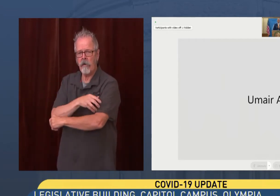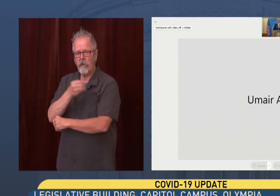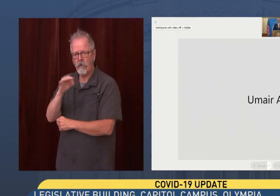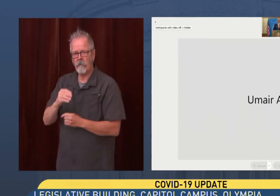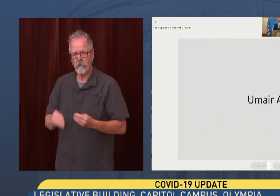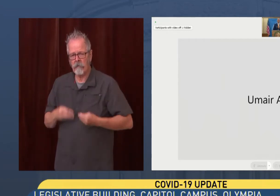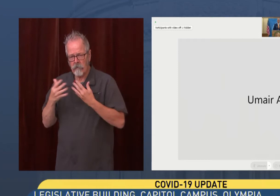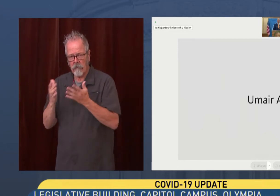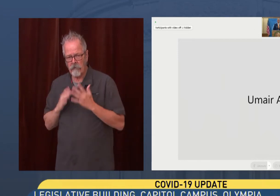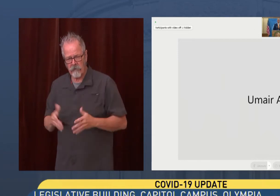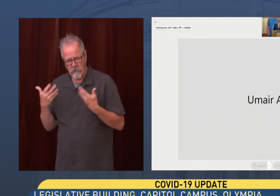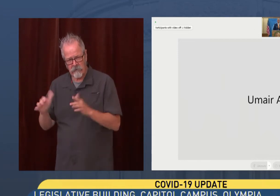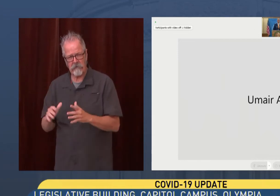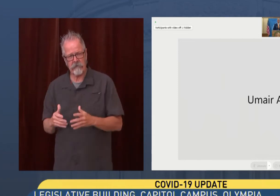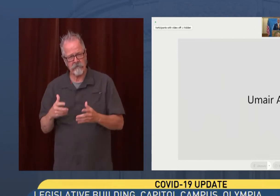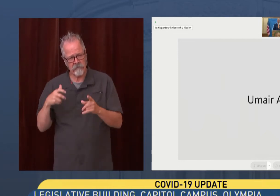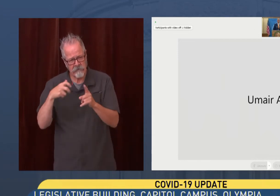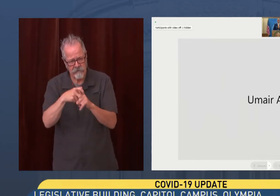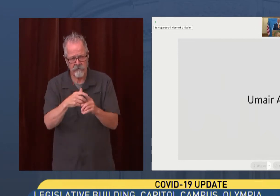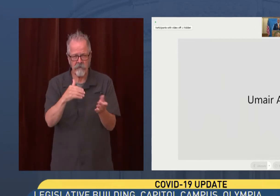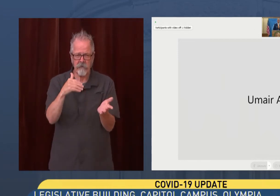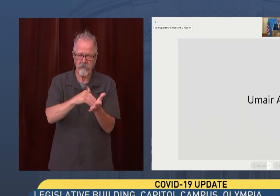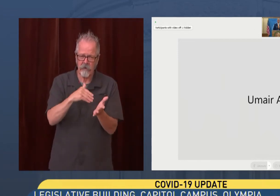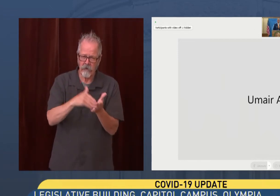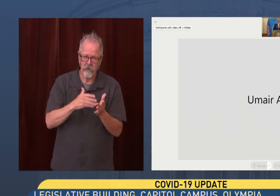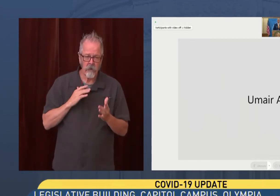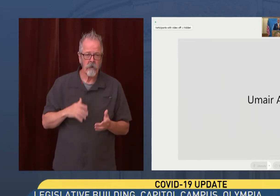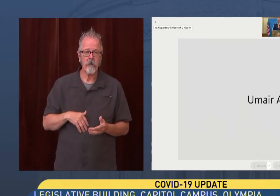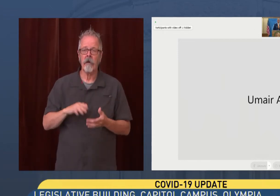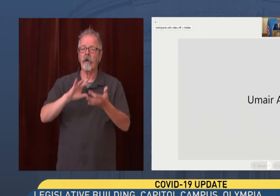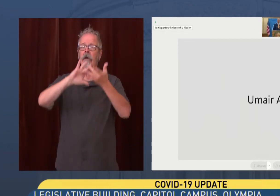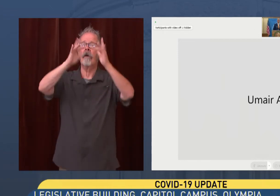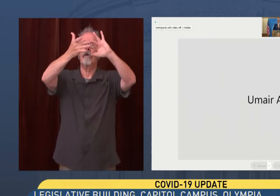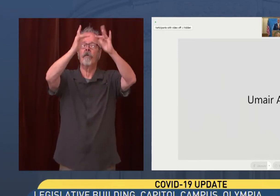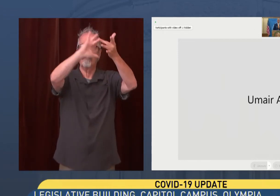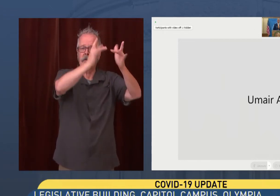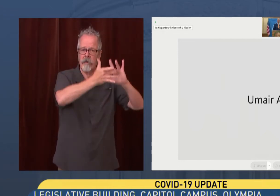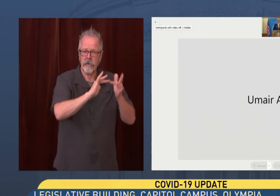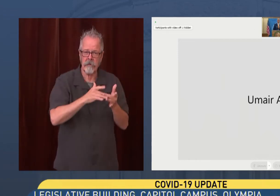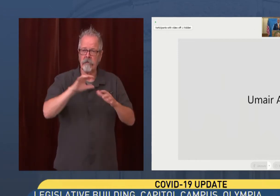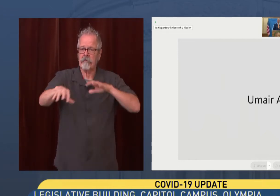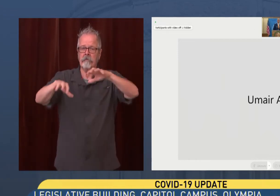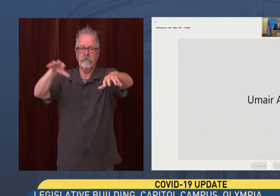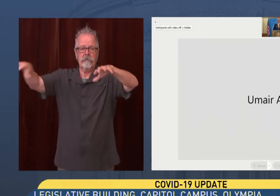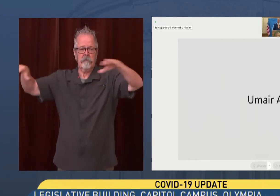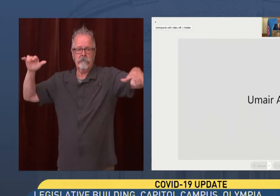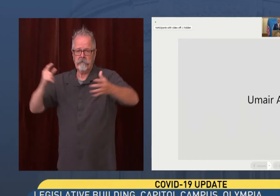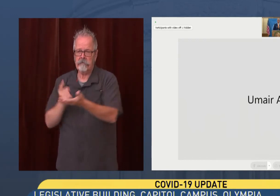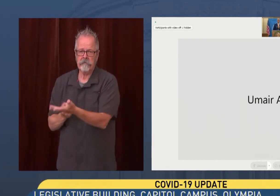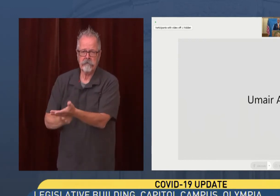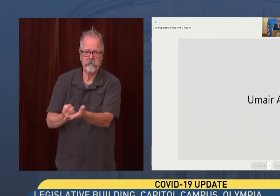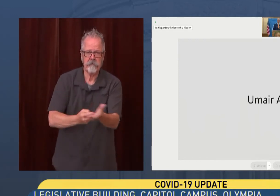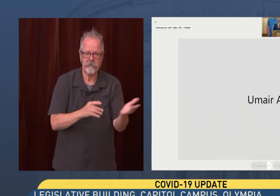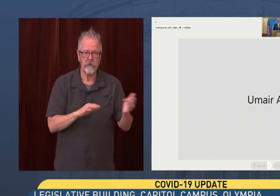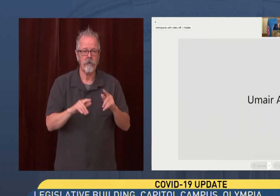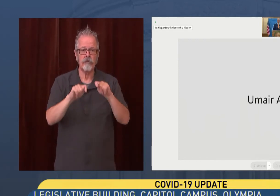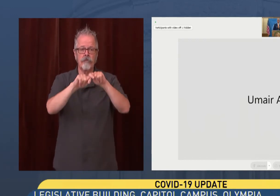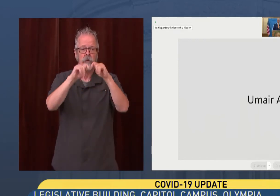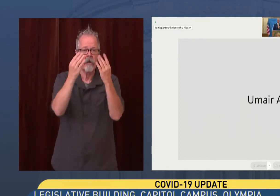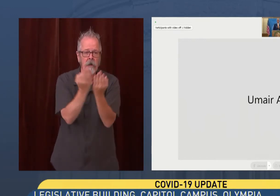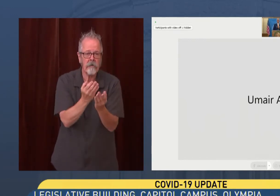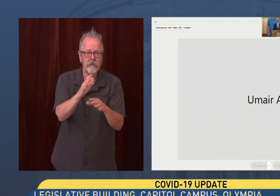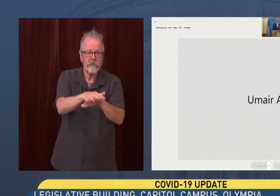mobile outreach. We're doing everything we can to work with our local health jurisdictions, our tribal vaccine partners, our private